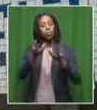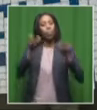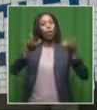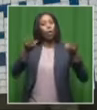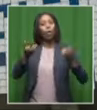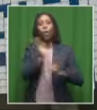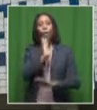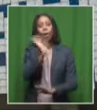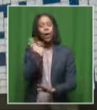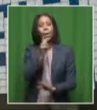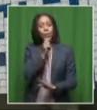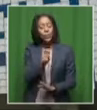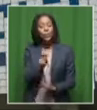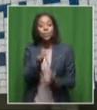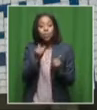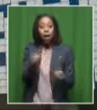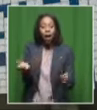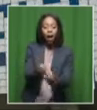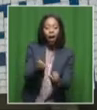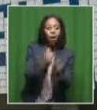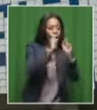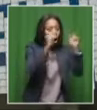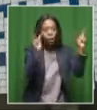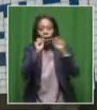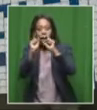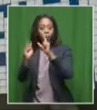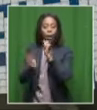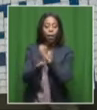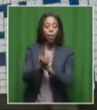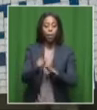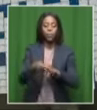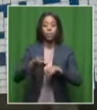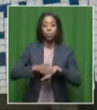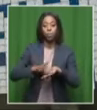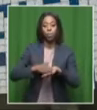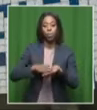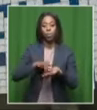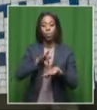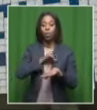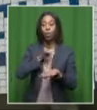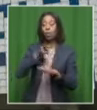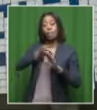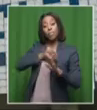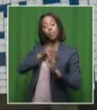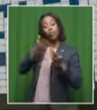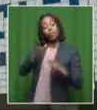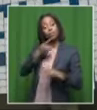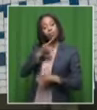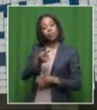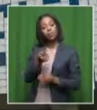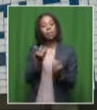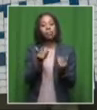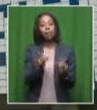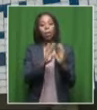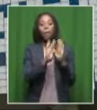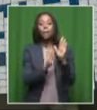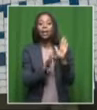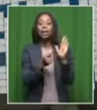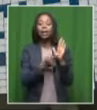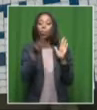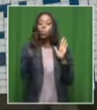of awareness that we have to do. Secondly, as earlier noted, the current bill